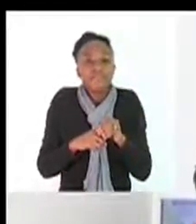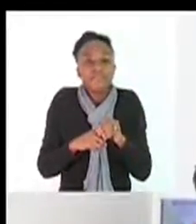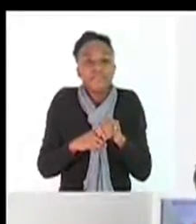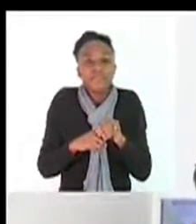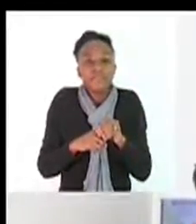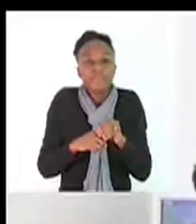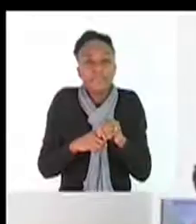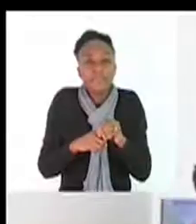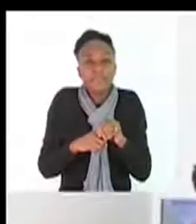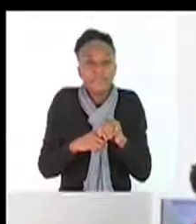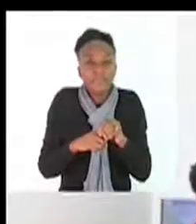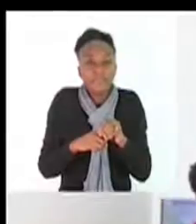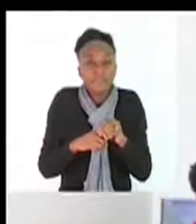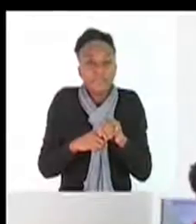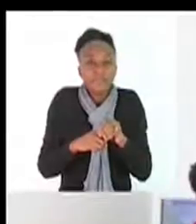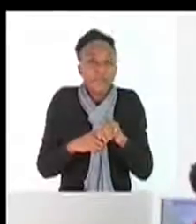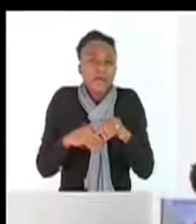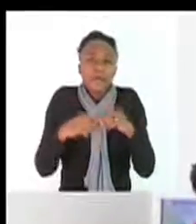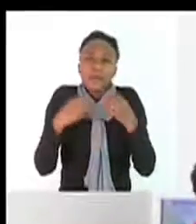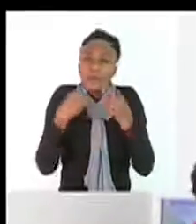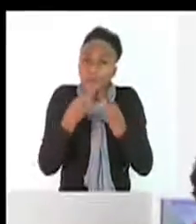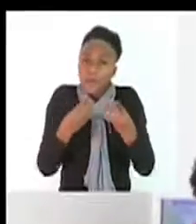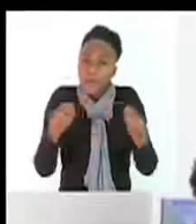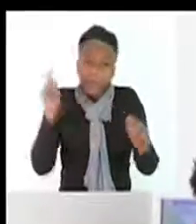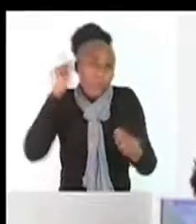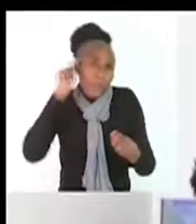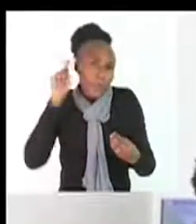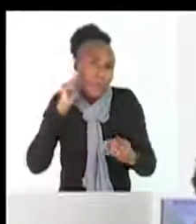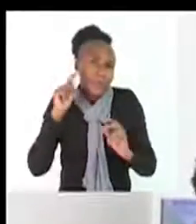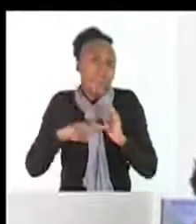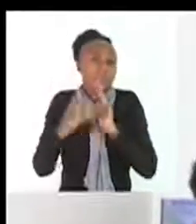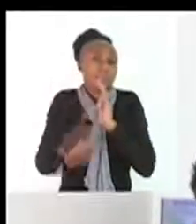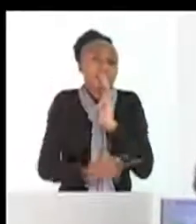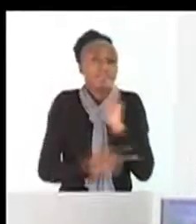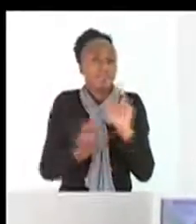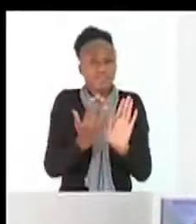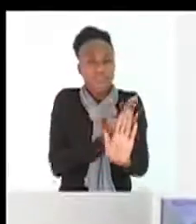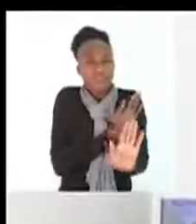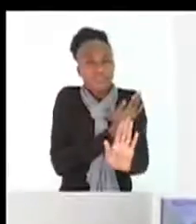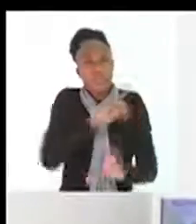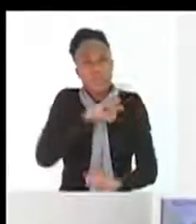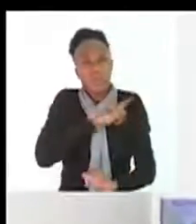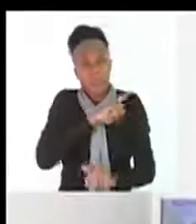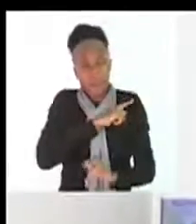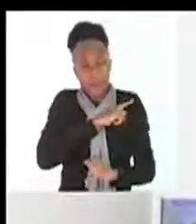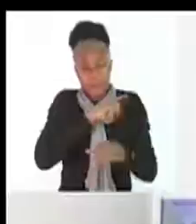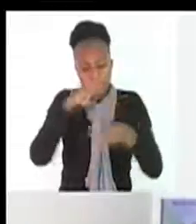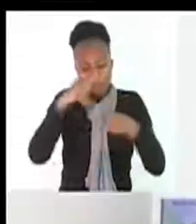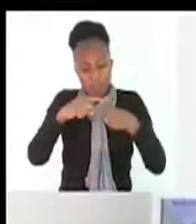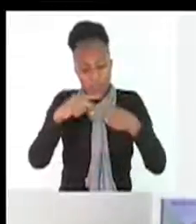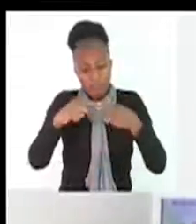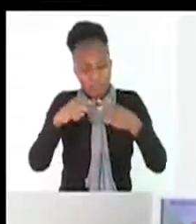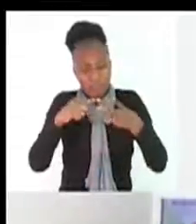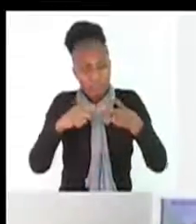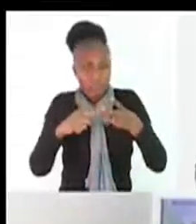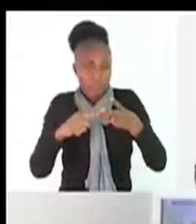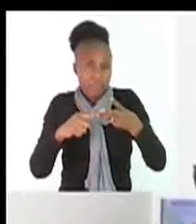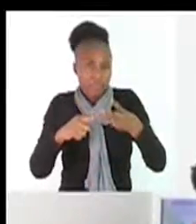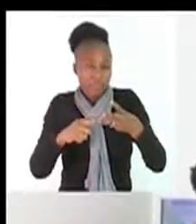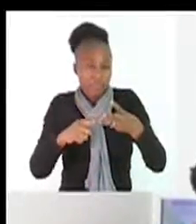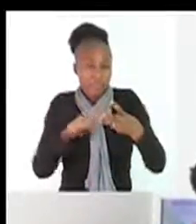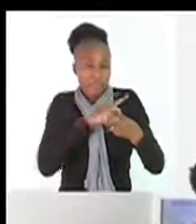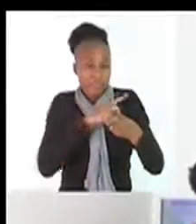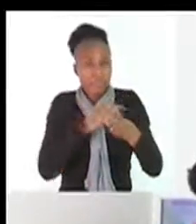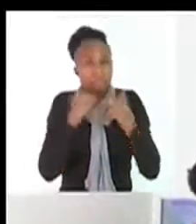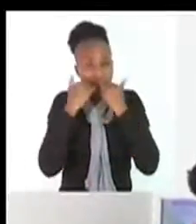Now, why should teenage pregnancy be prevented? There are three reasons why teenage pregnancy